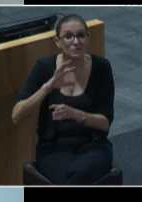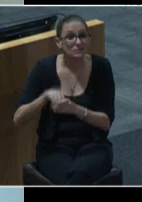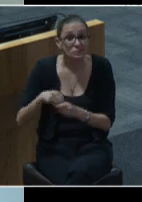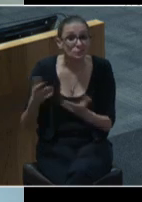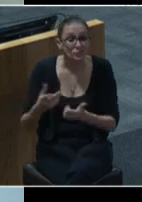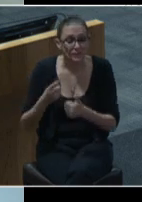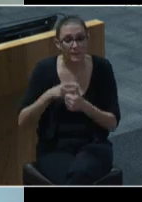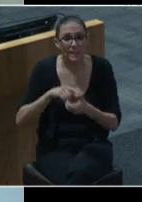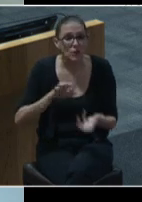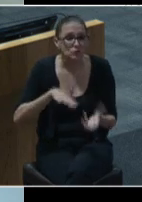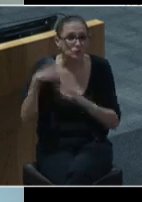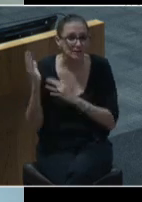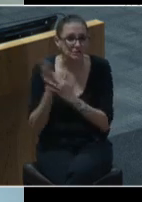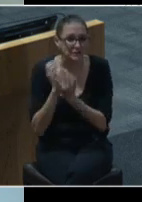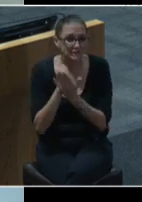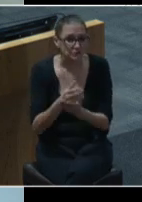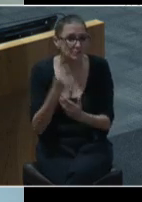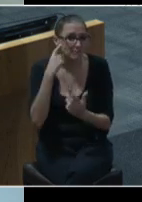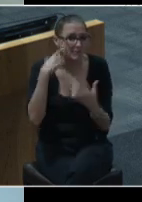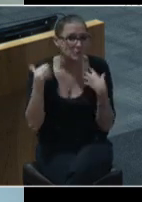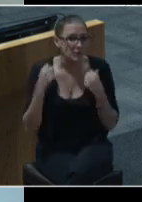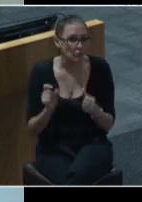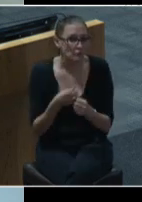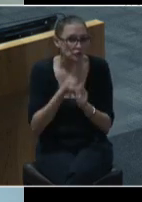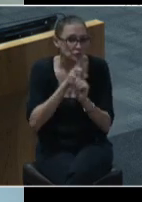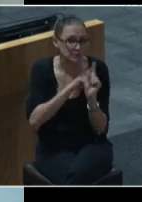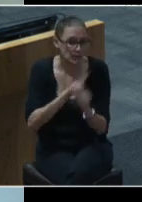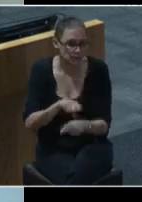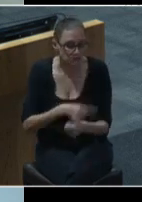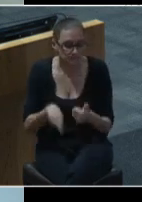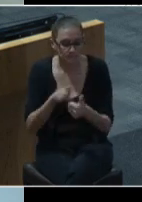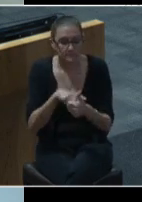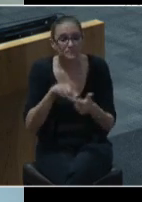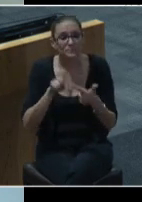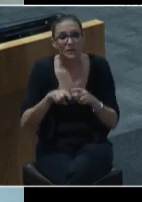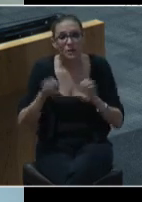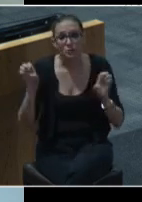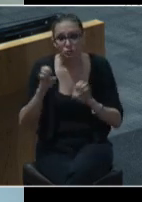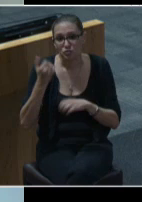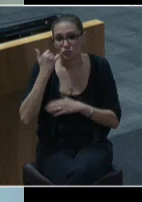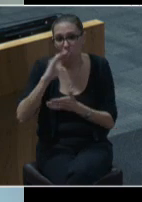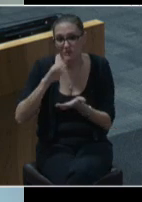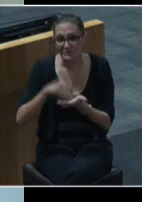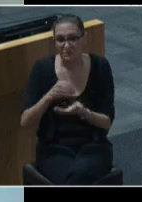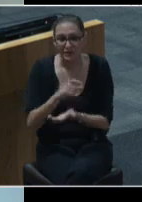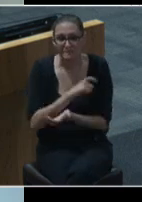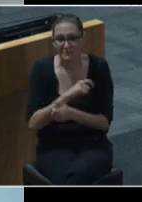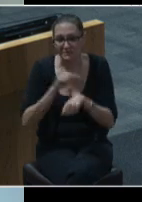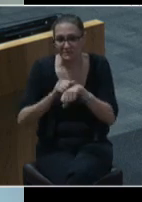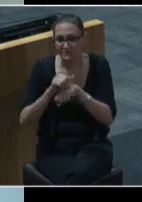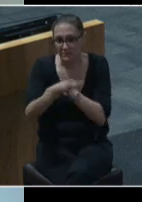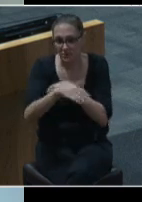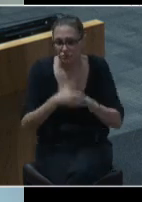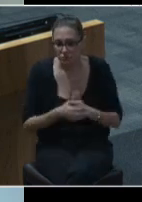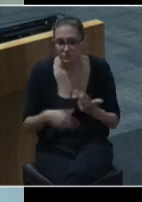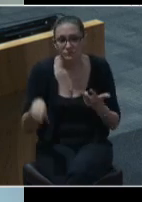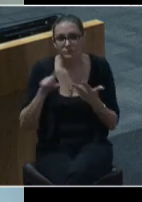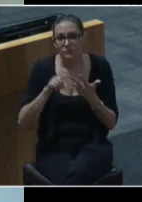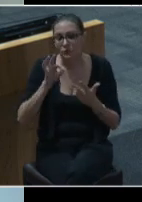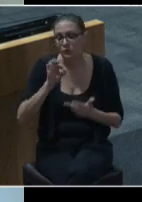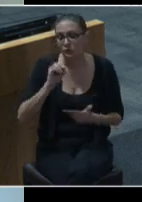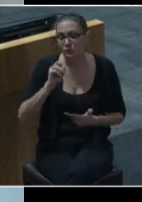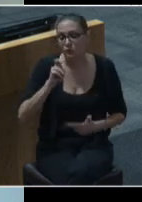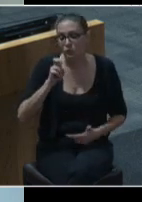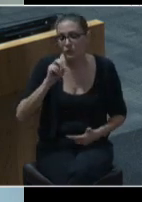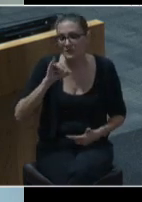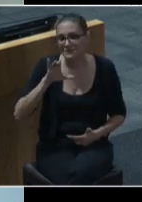crisis intervention and mental health first response, emergency call center and police dispatch, forensics lab